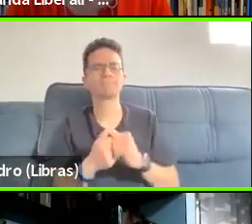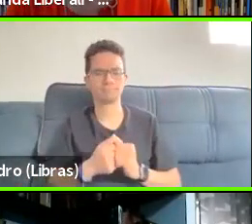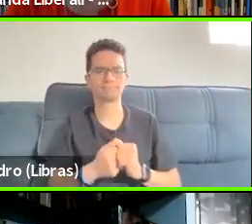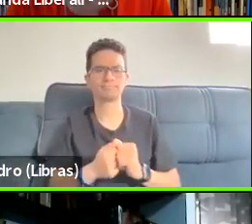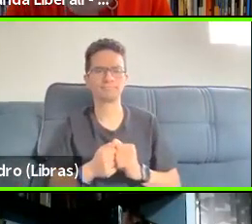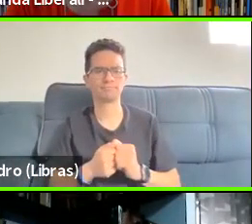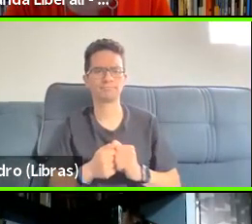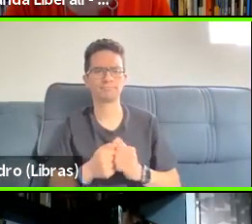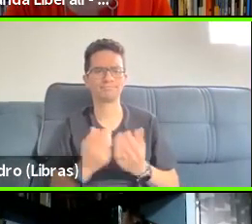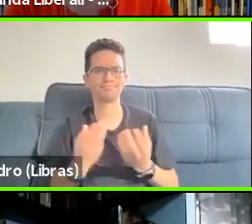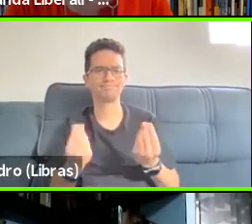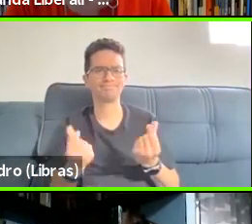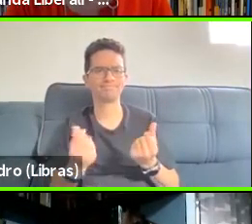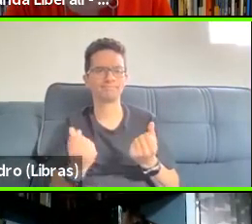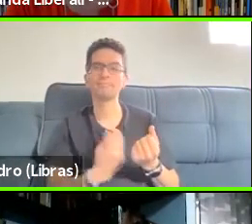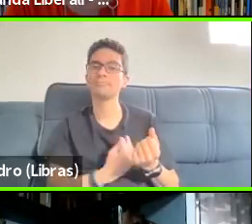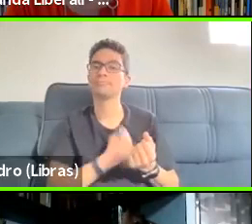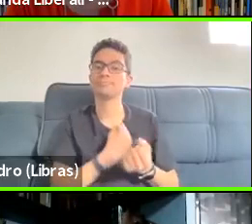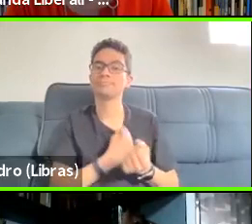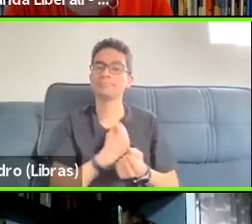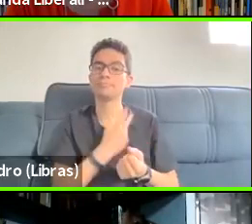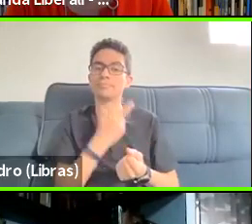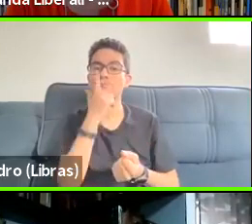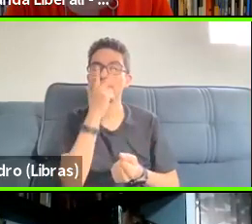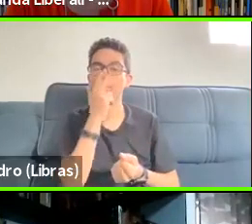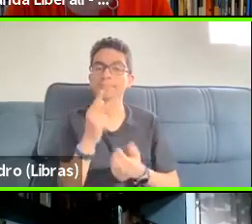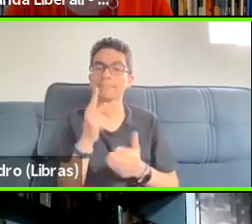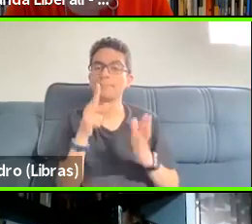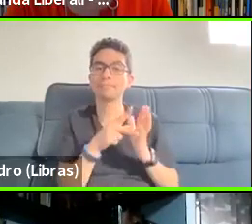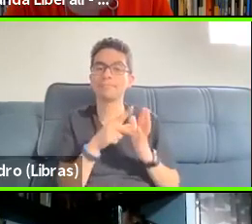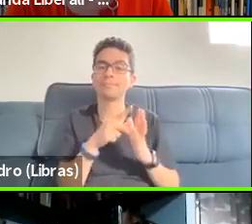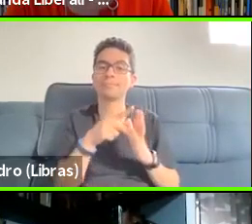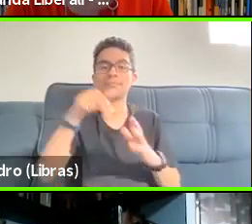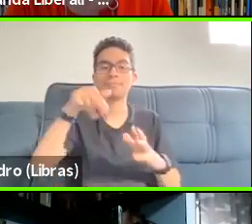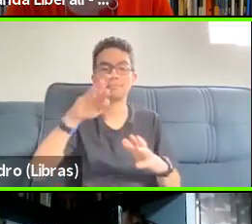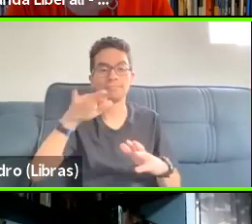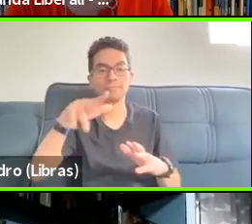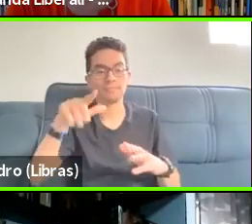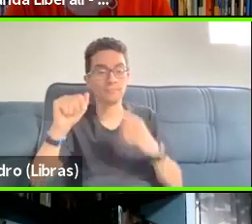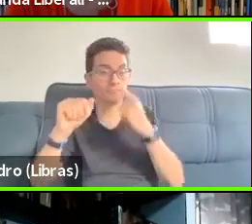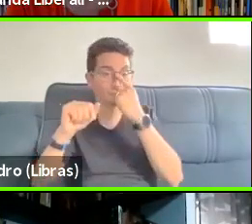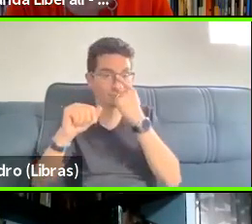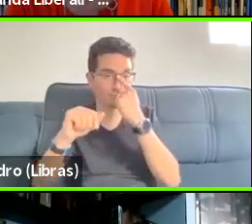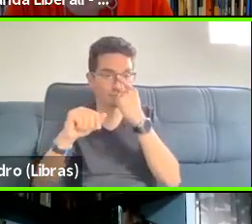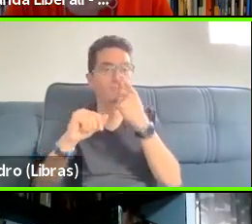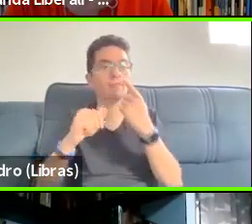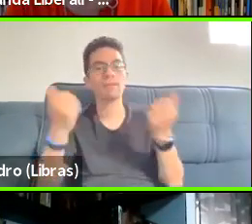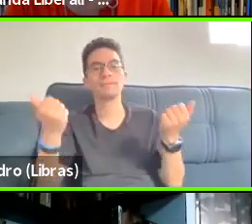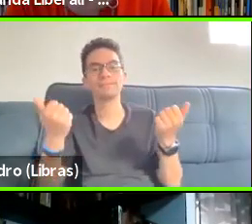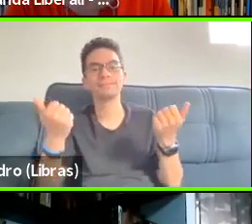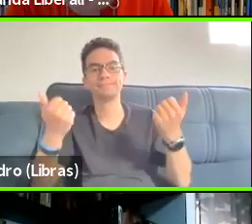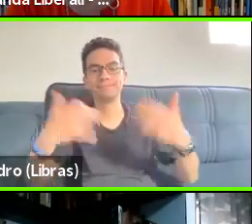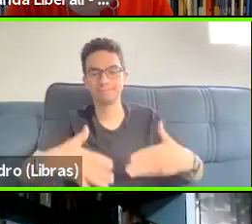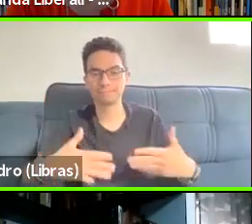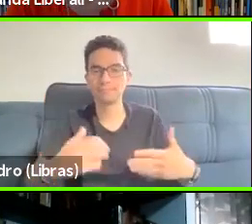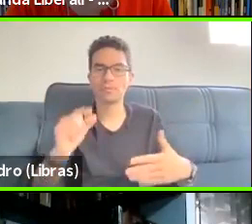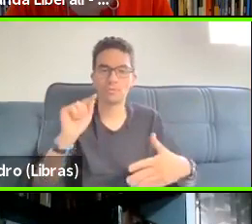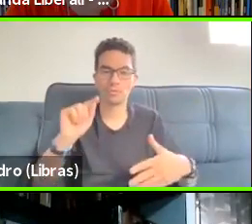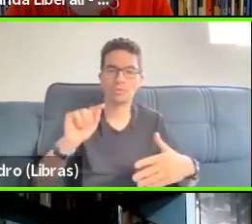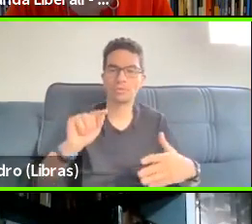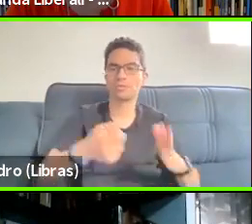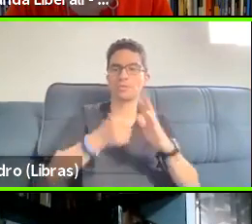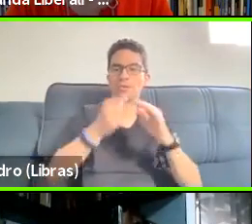talking about. Right. That, that one of the ways I often described it to my students is we need to think about